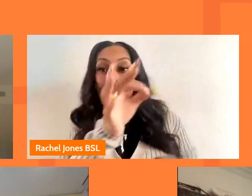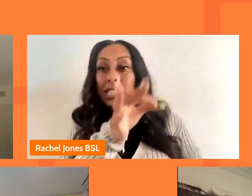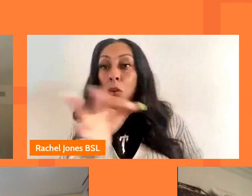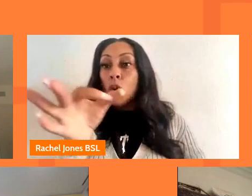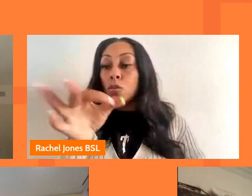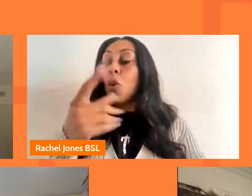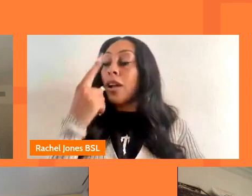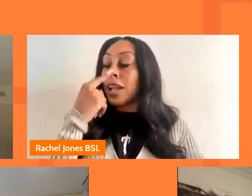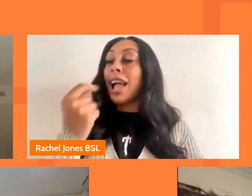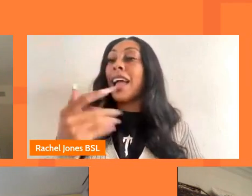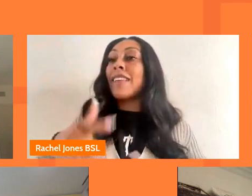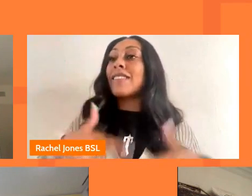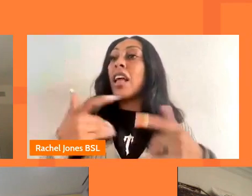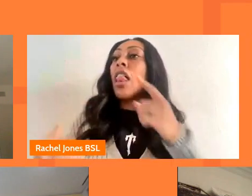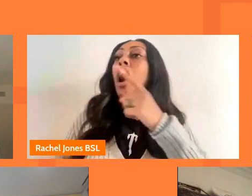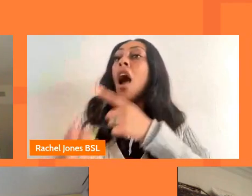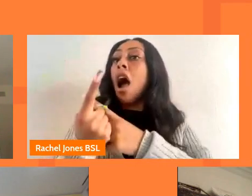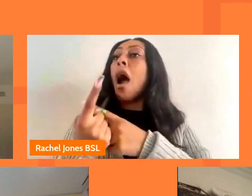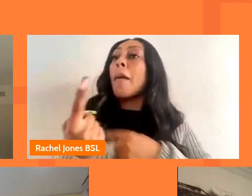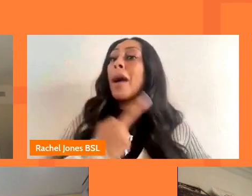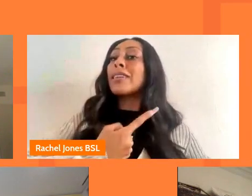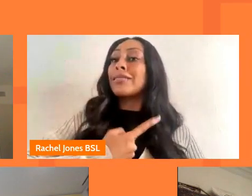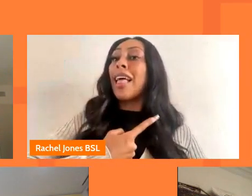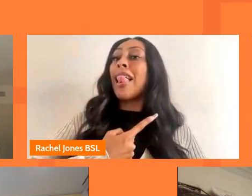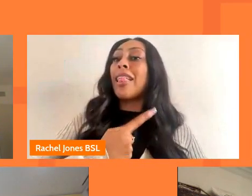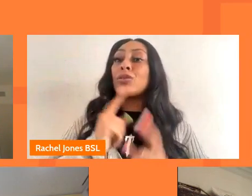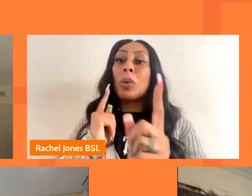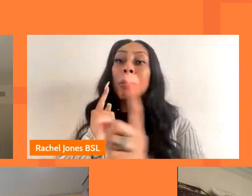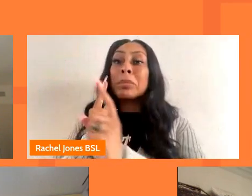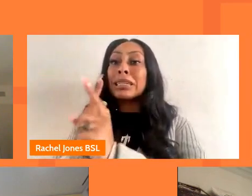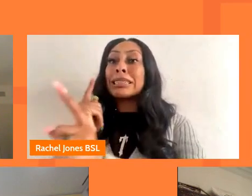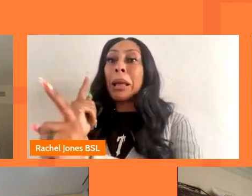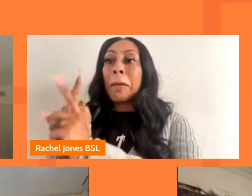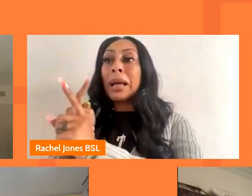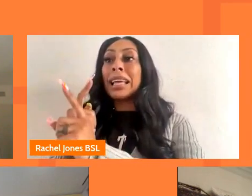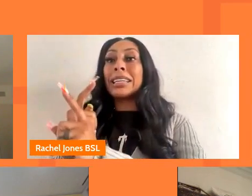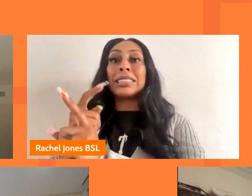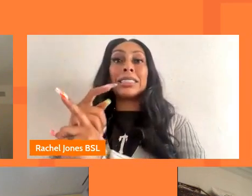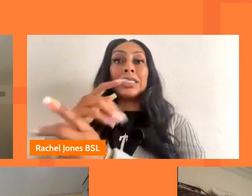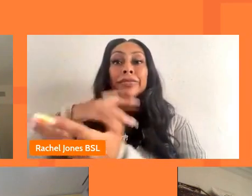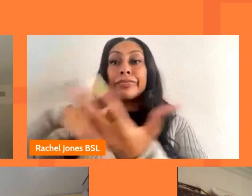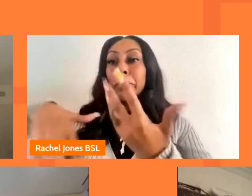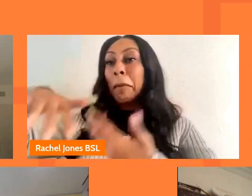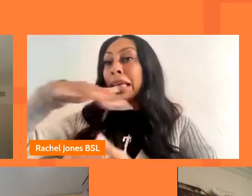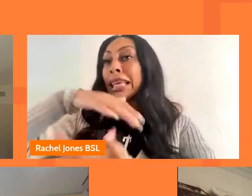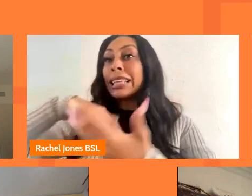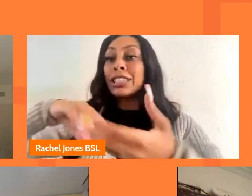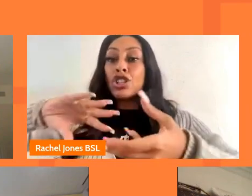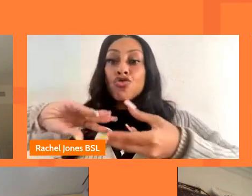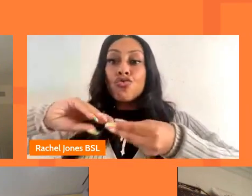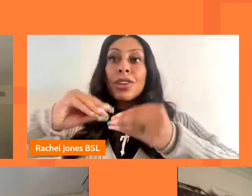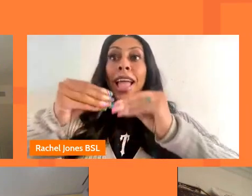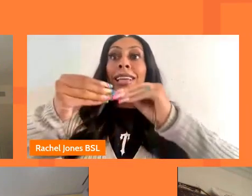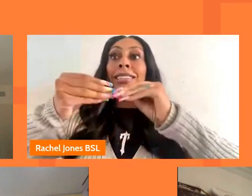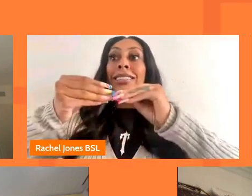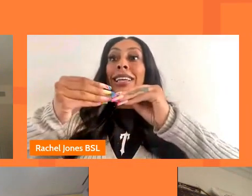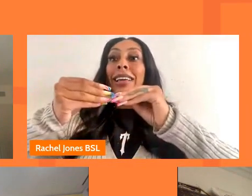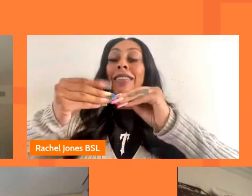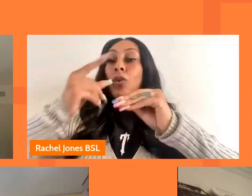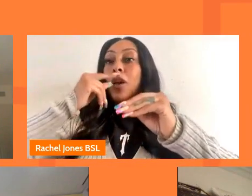opportunity to meet and mix with their creative contemporaries um for them to collaborate